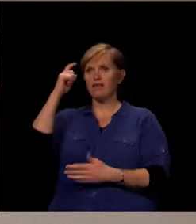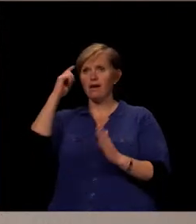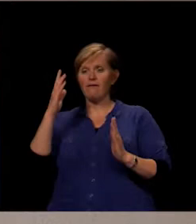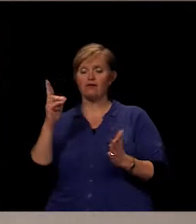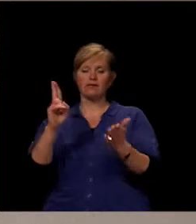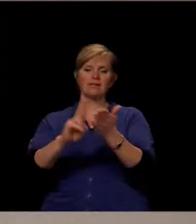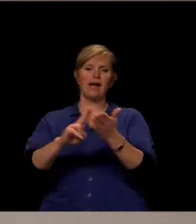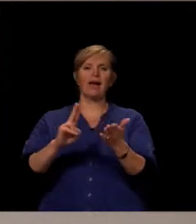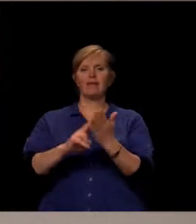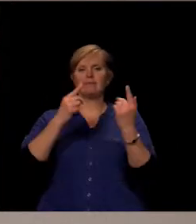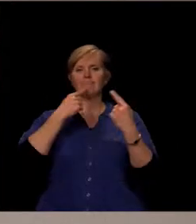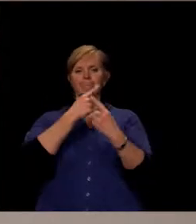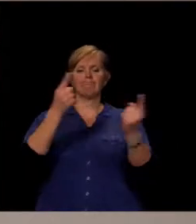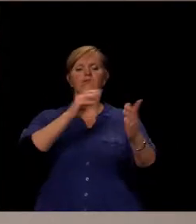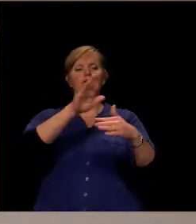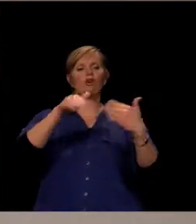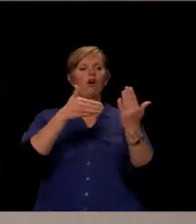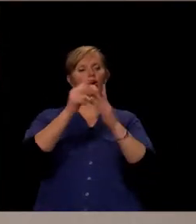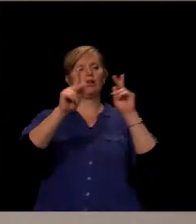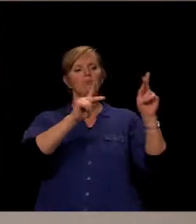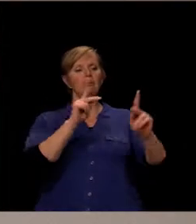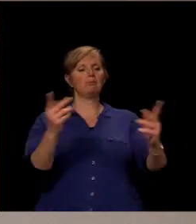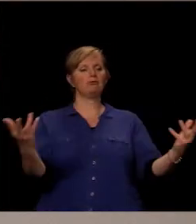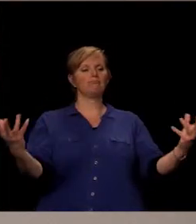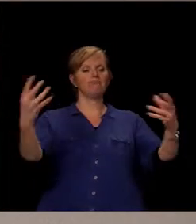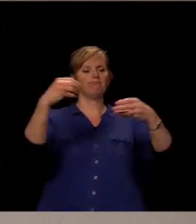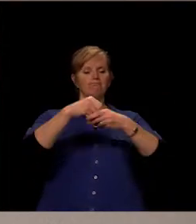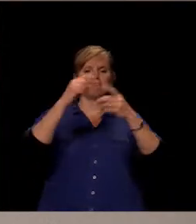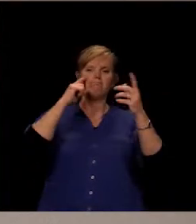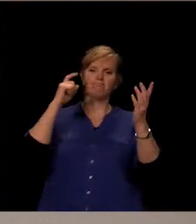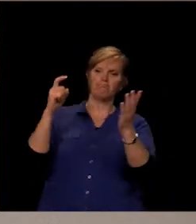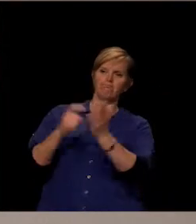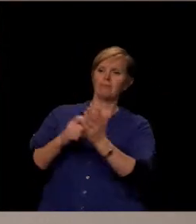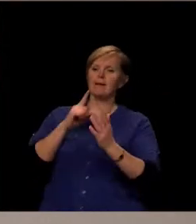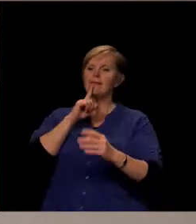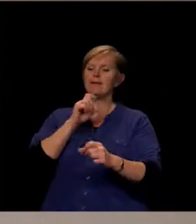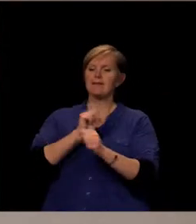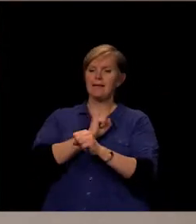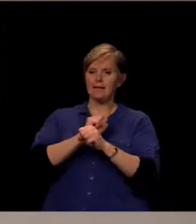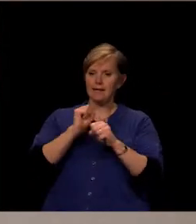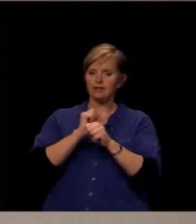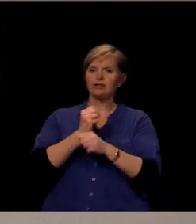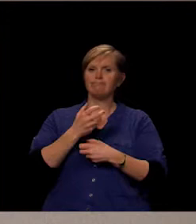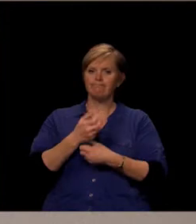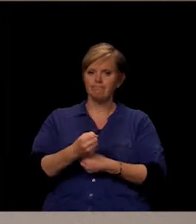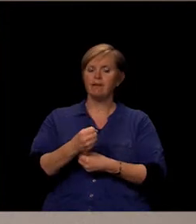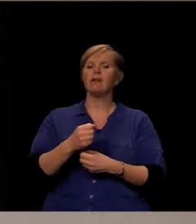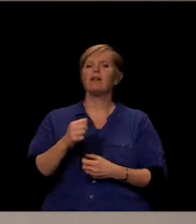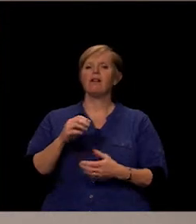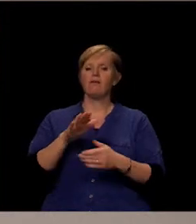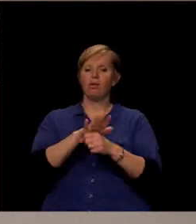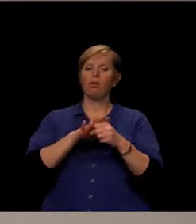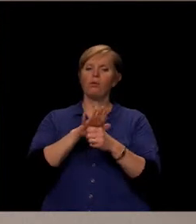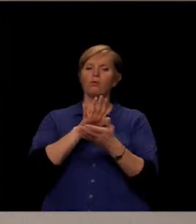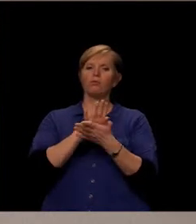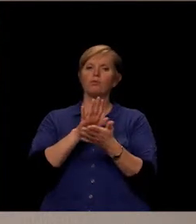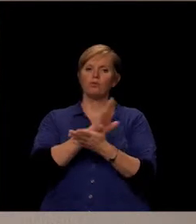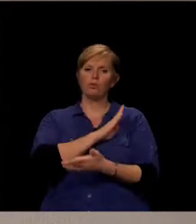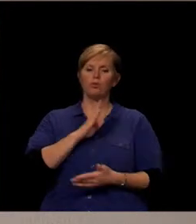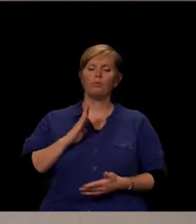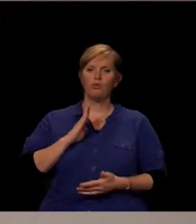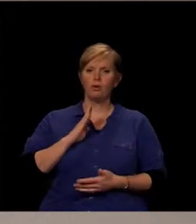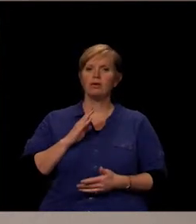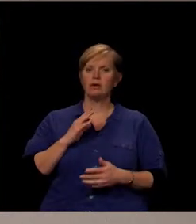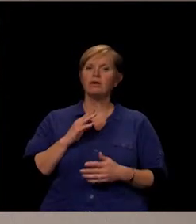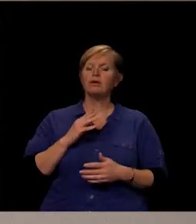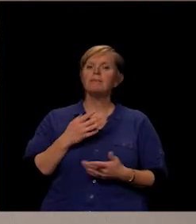upon all citizens to join in recognizing the dedication and commitment of local school board members. We should really do this every